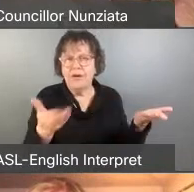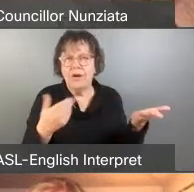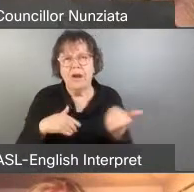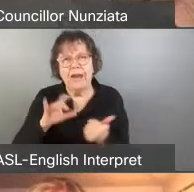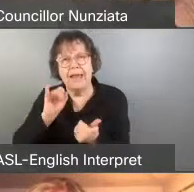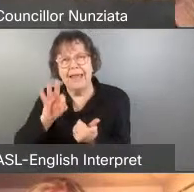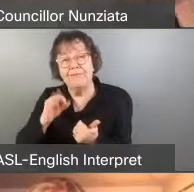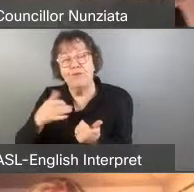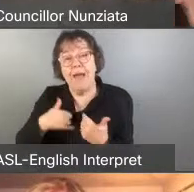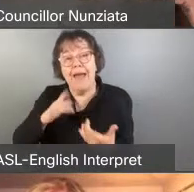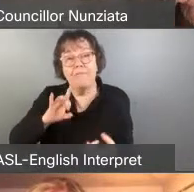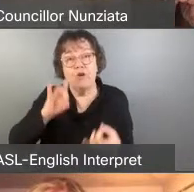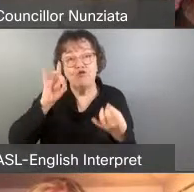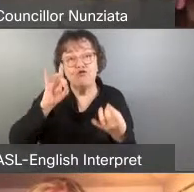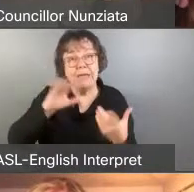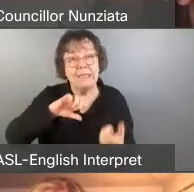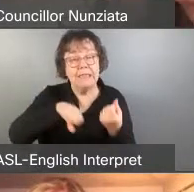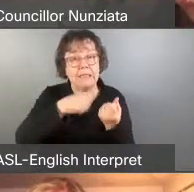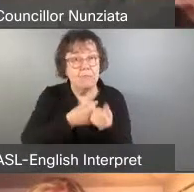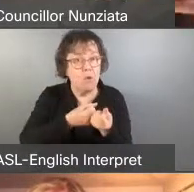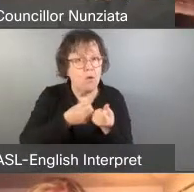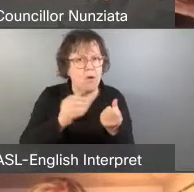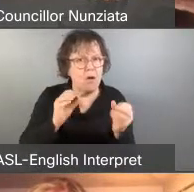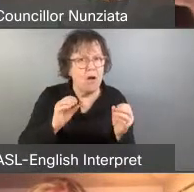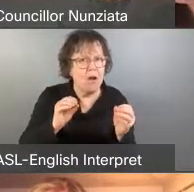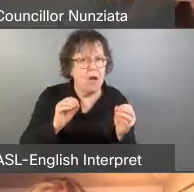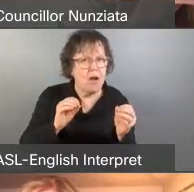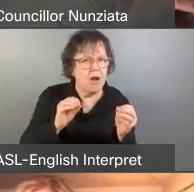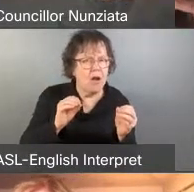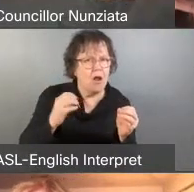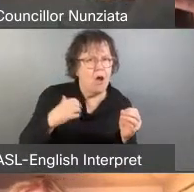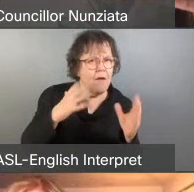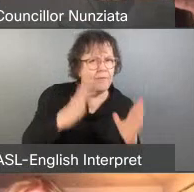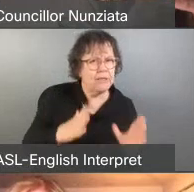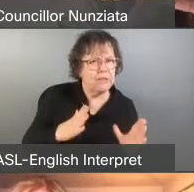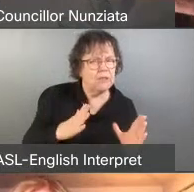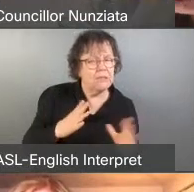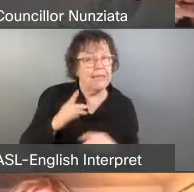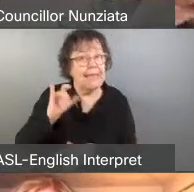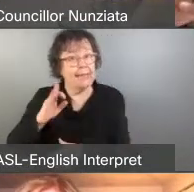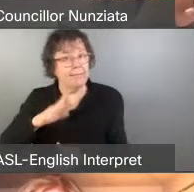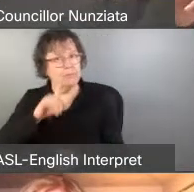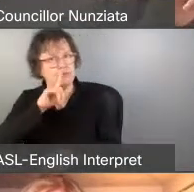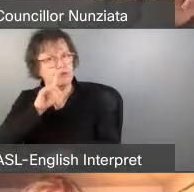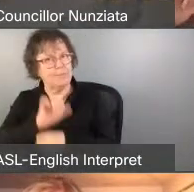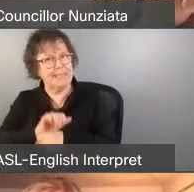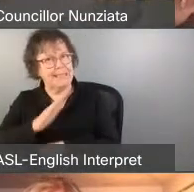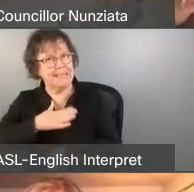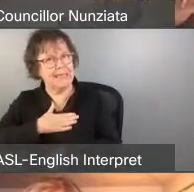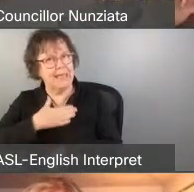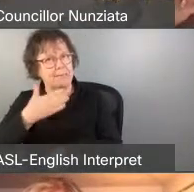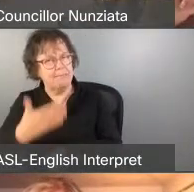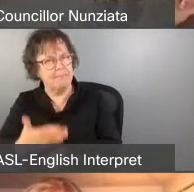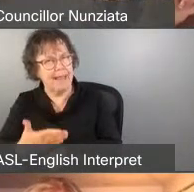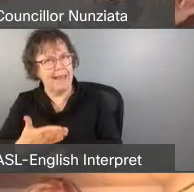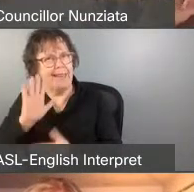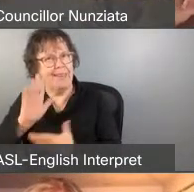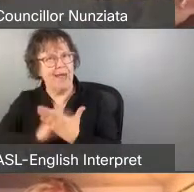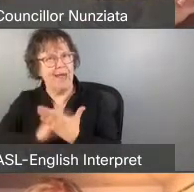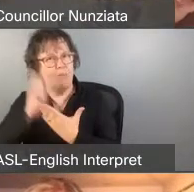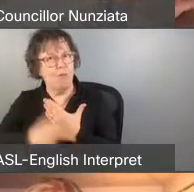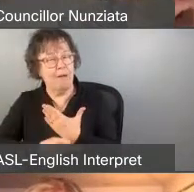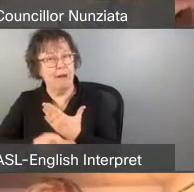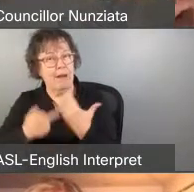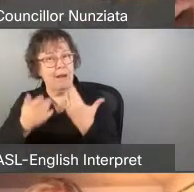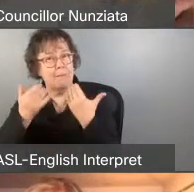wouldn't that indicate that the police service needs less funding if they are essentially admitting this program doesn't work by suspending it?